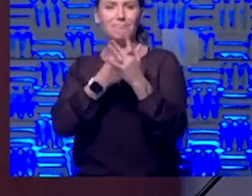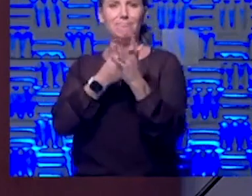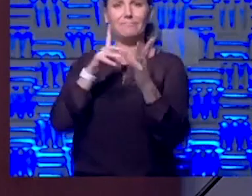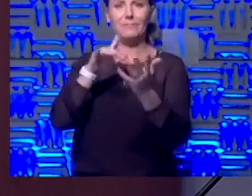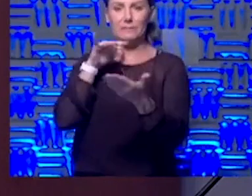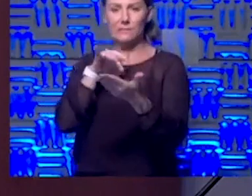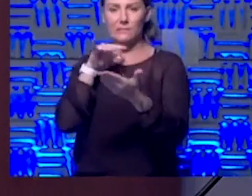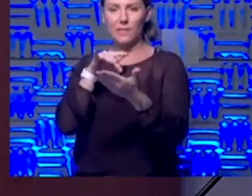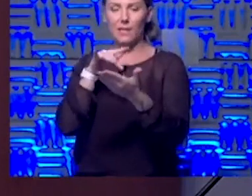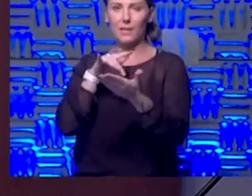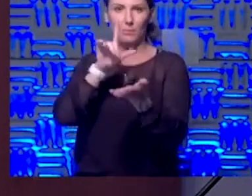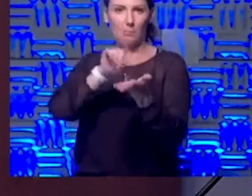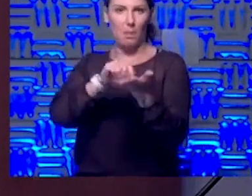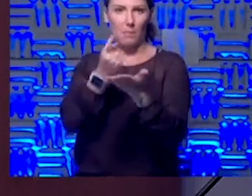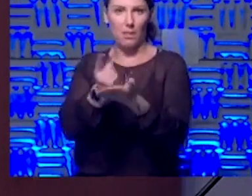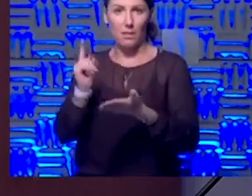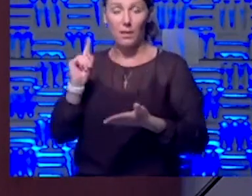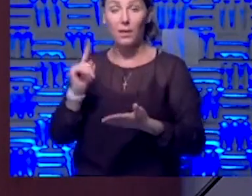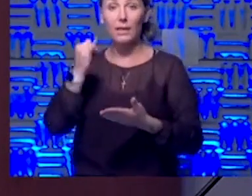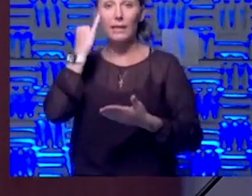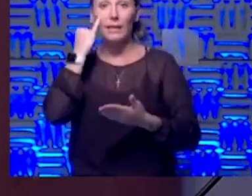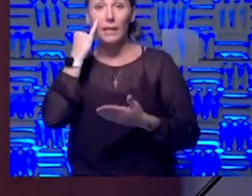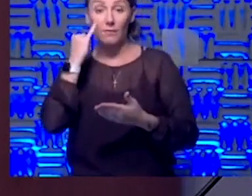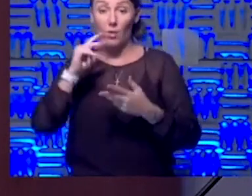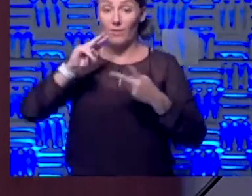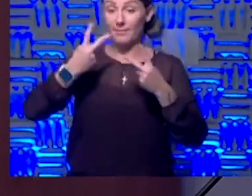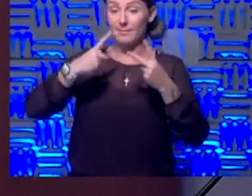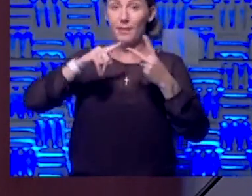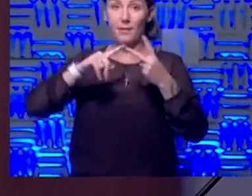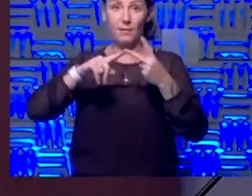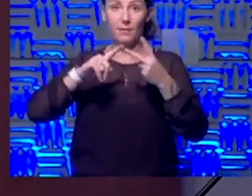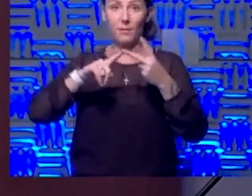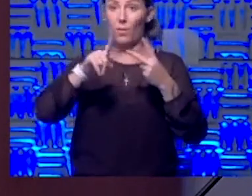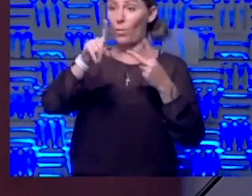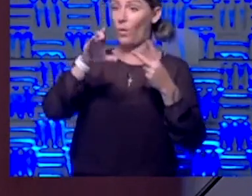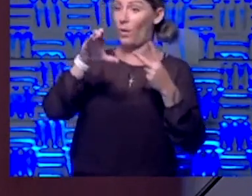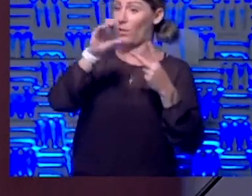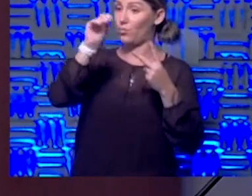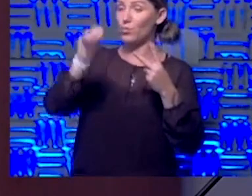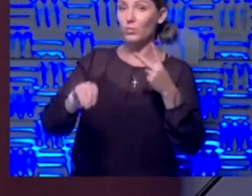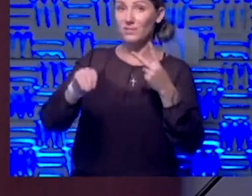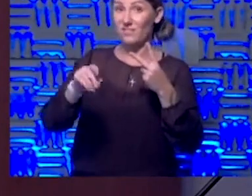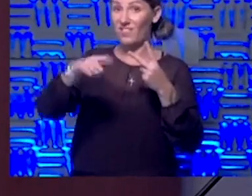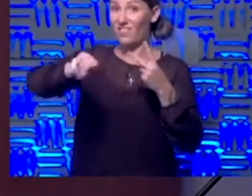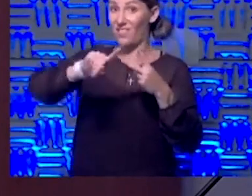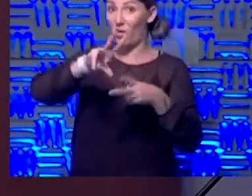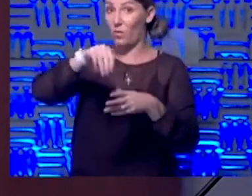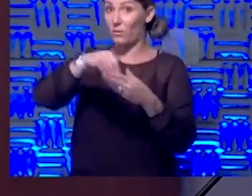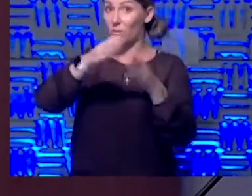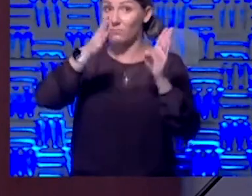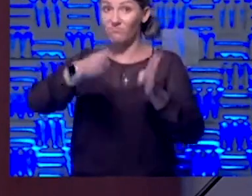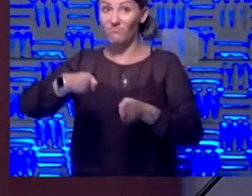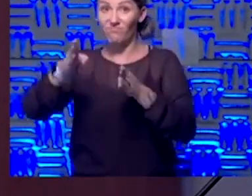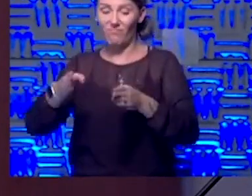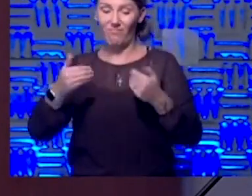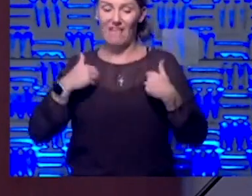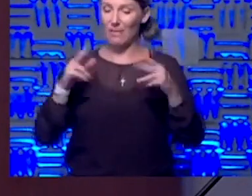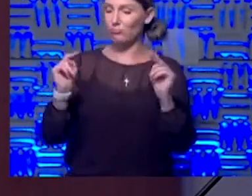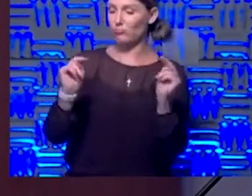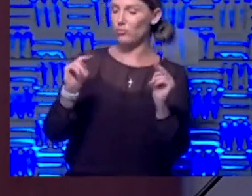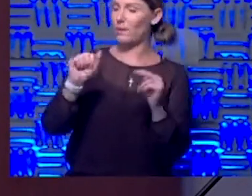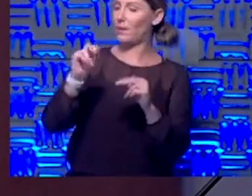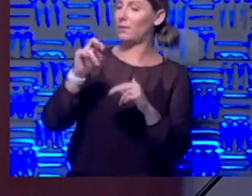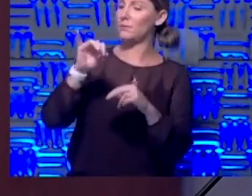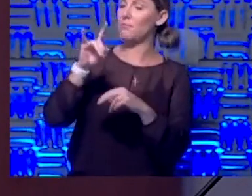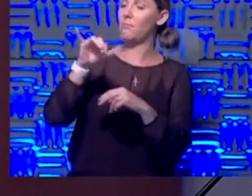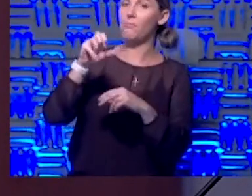um, if you got the second vaccine, 100% of those individuals had neutralizing antibodies, which